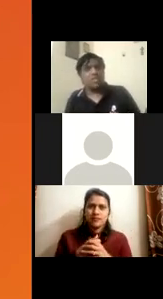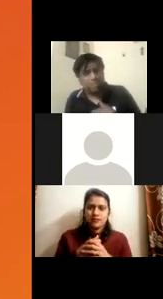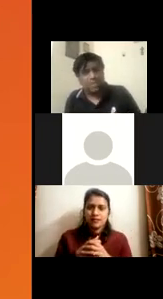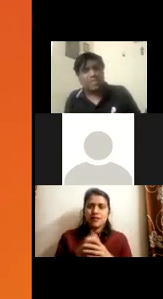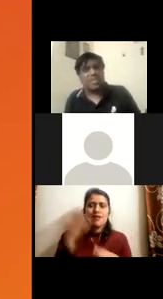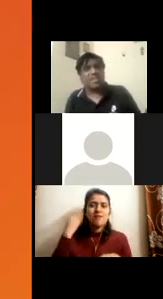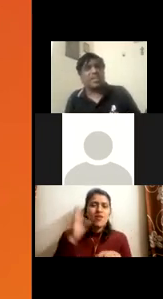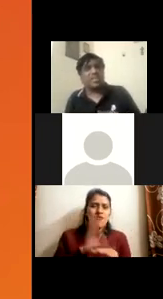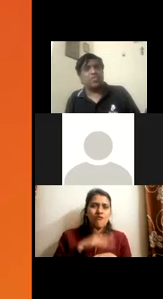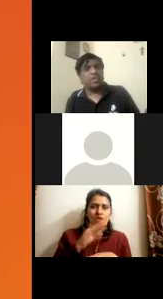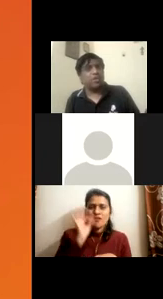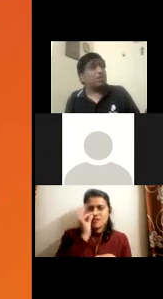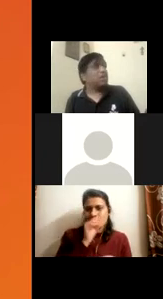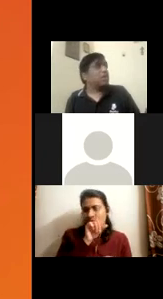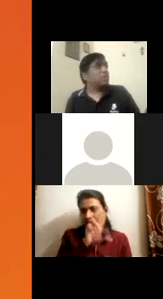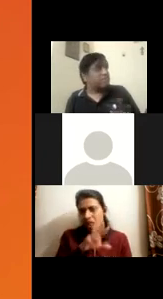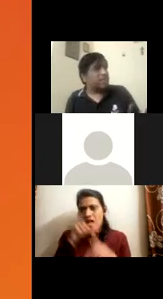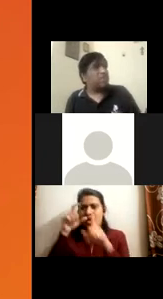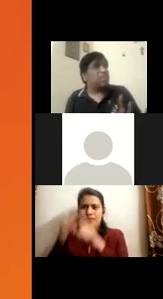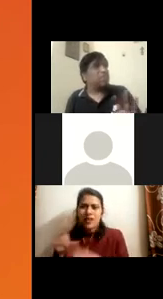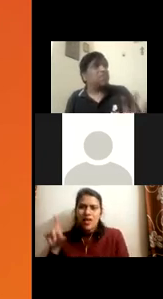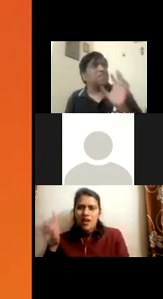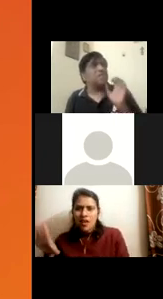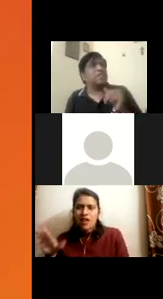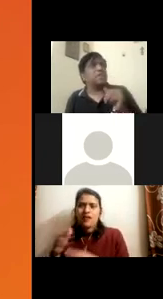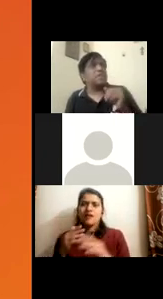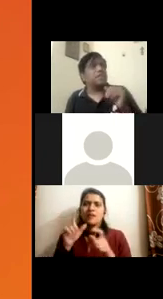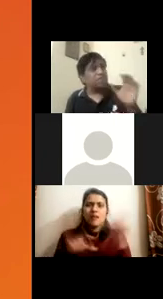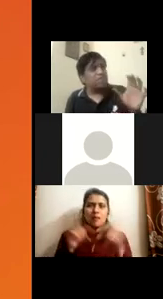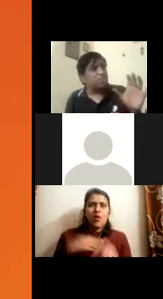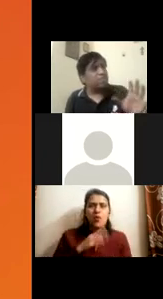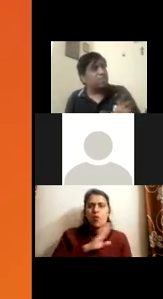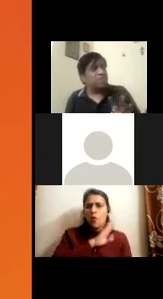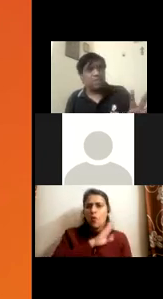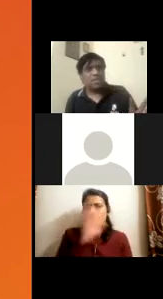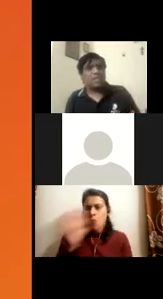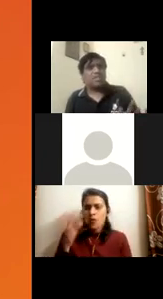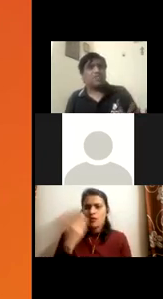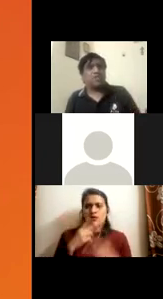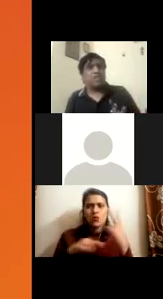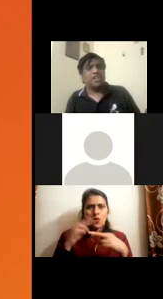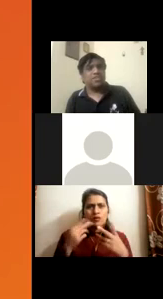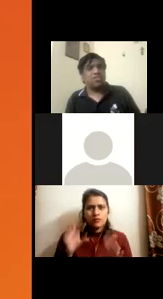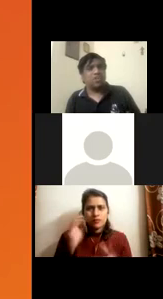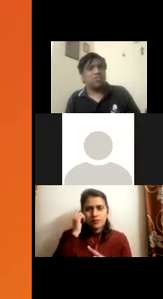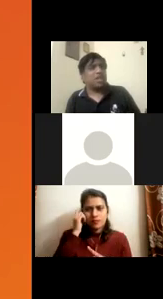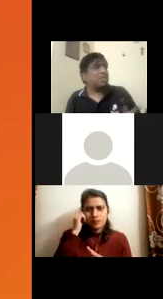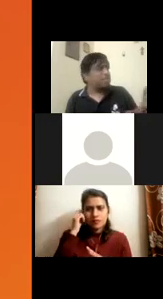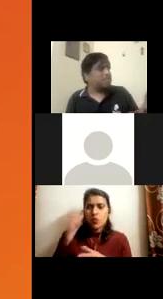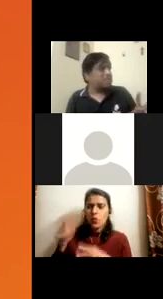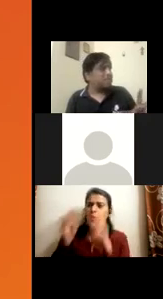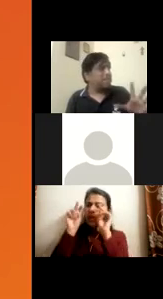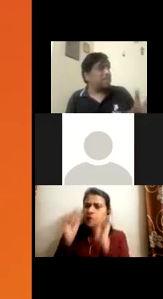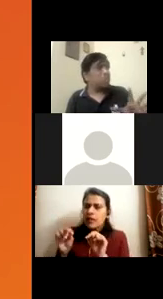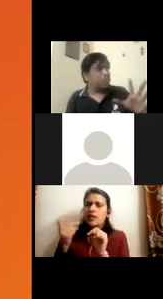individual, some basic skill training is going on. We, we visited that thing and we said, okay, this, this is what they need, you know, hospitality